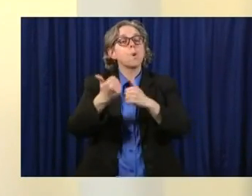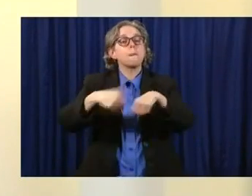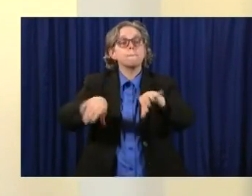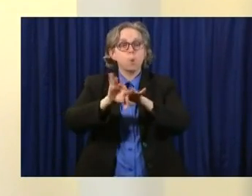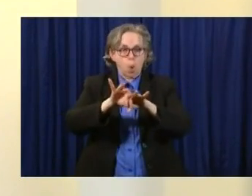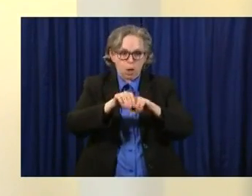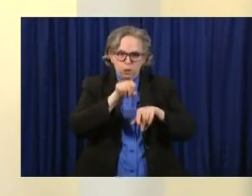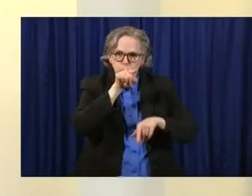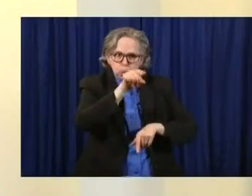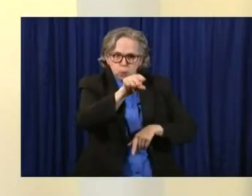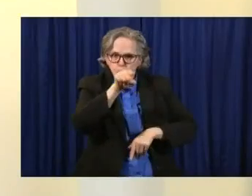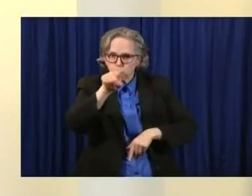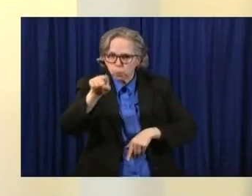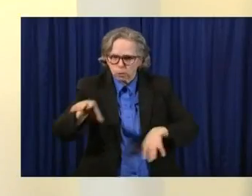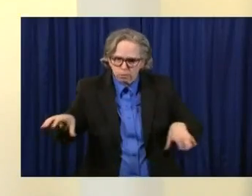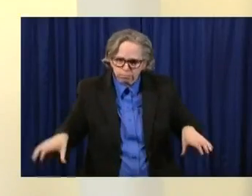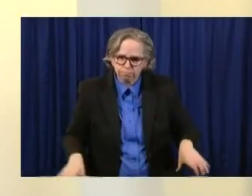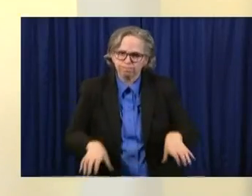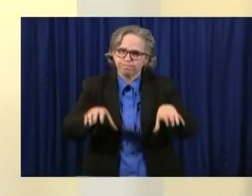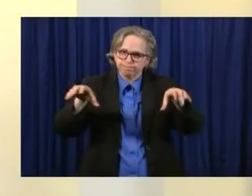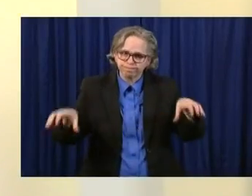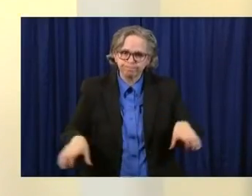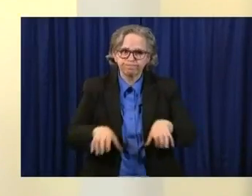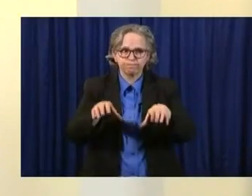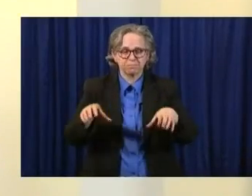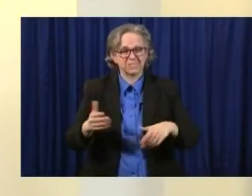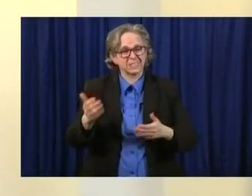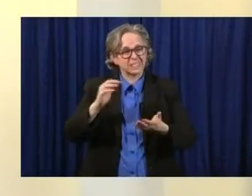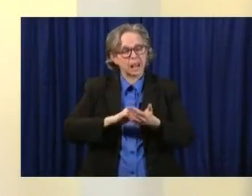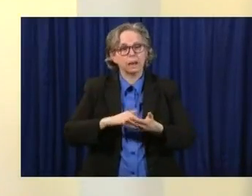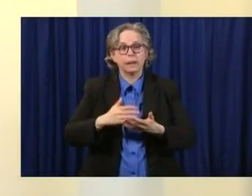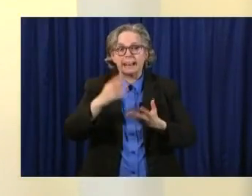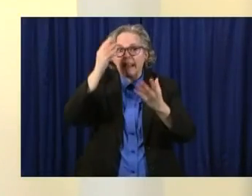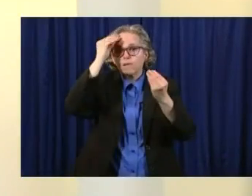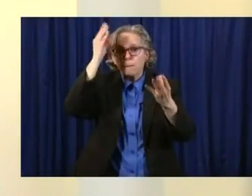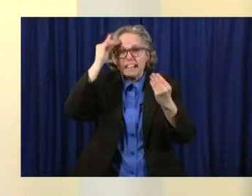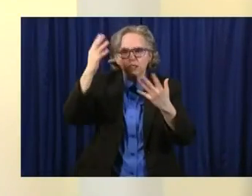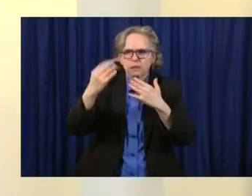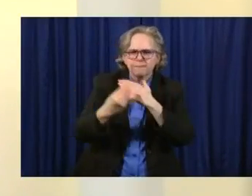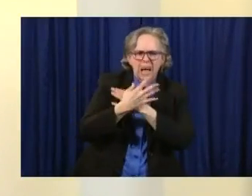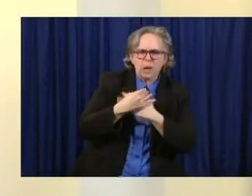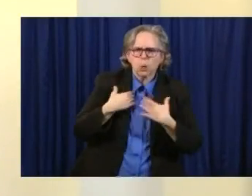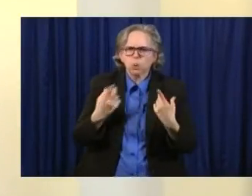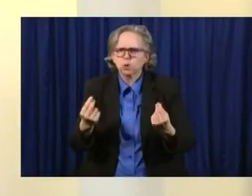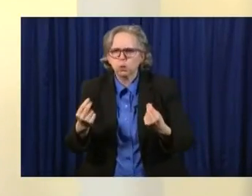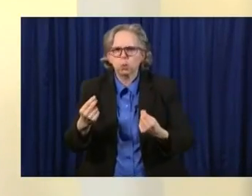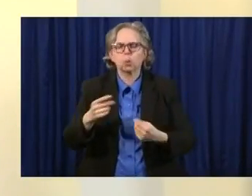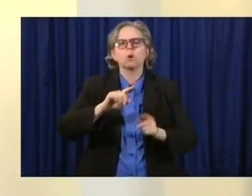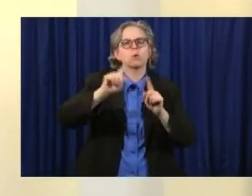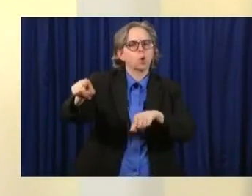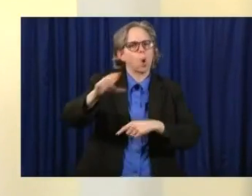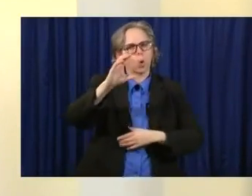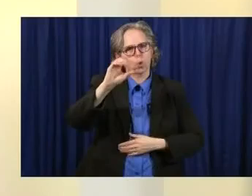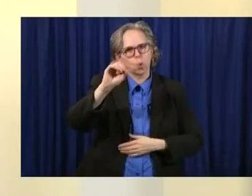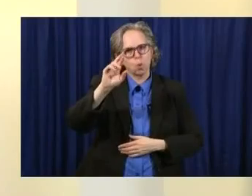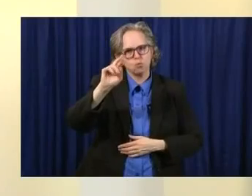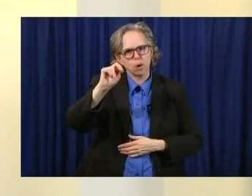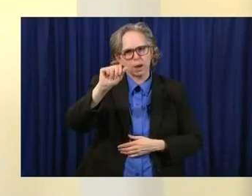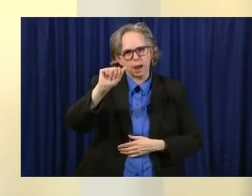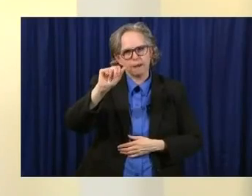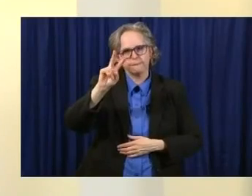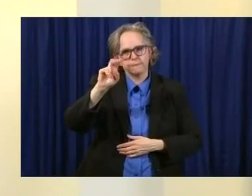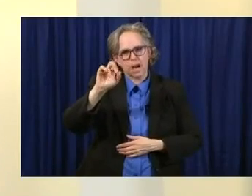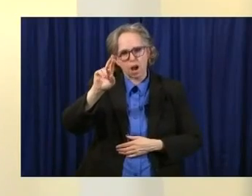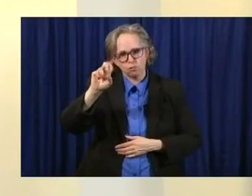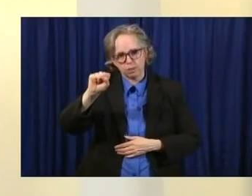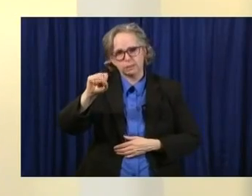.ohio.gov, the best tips for you. It's where we began. It's where we are now. How can we as individuals protect